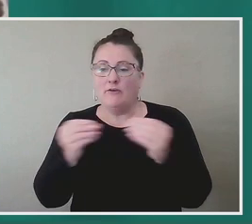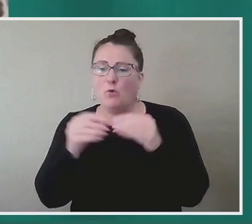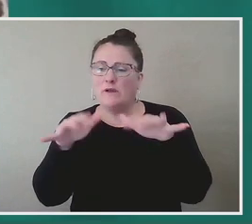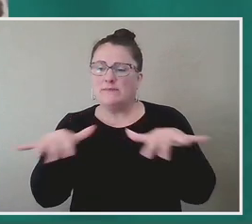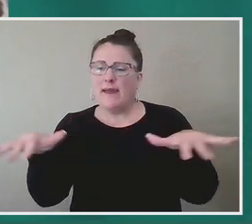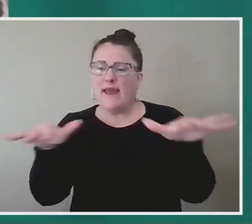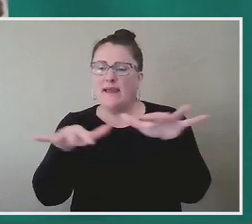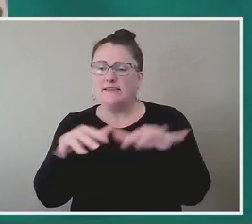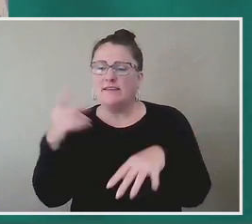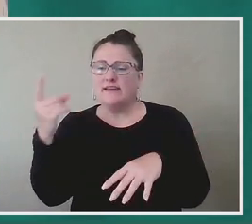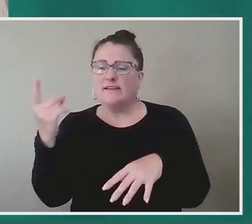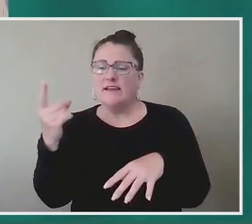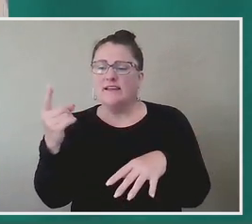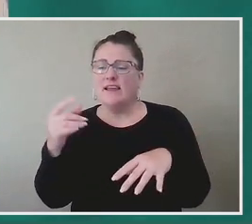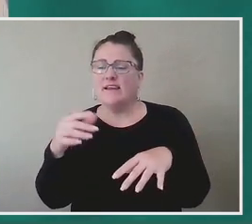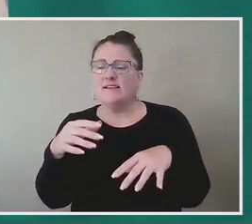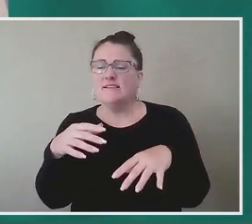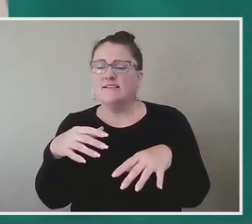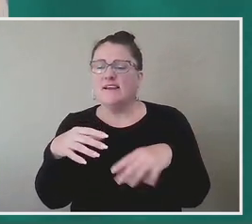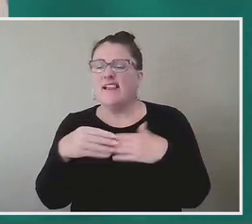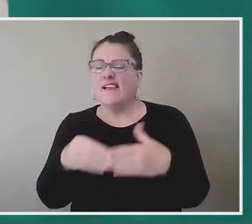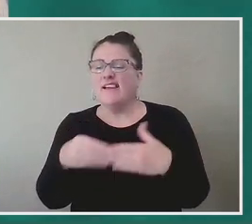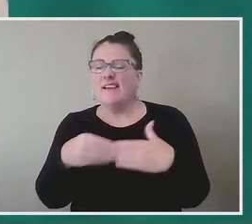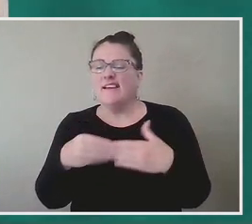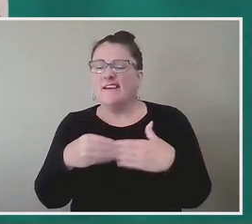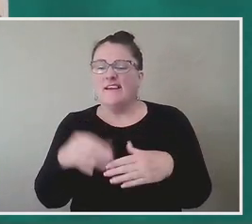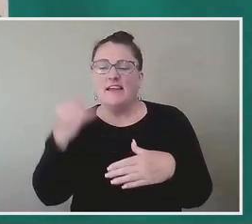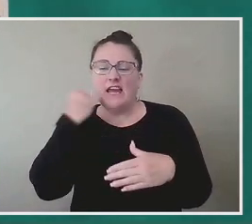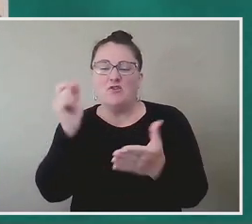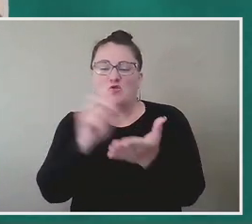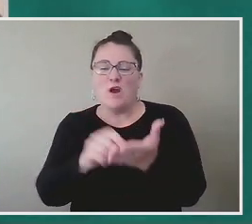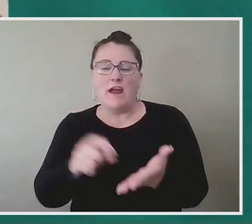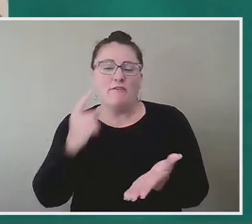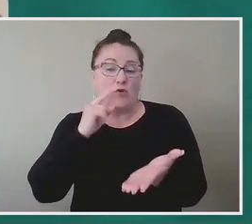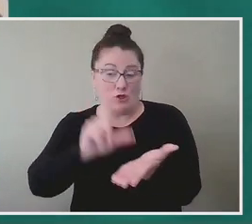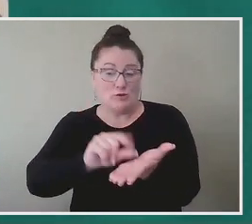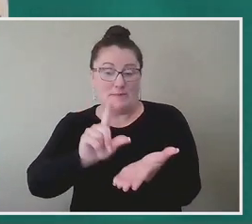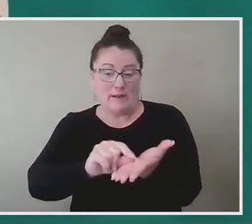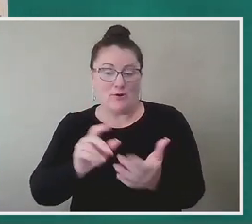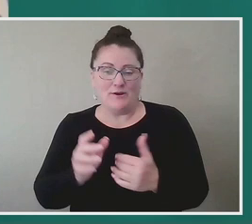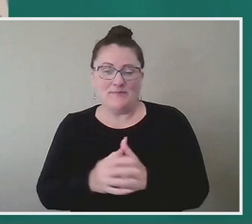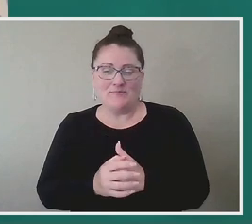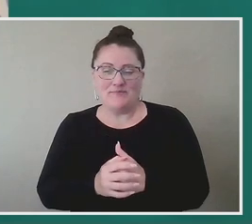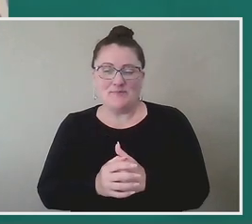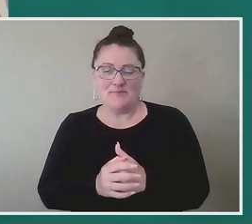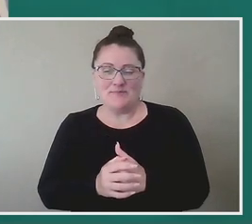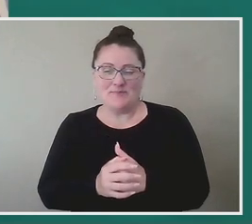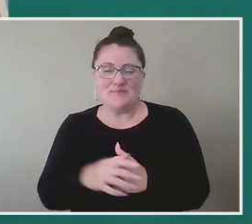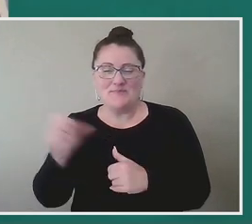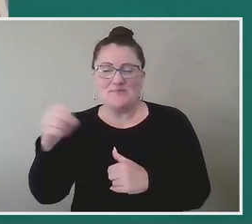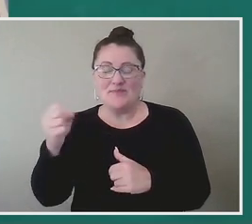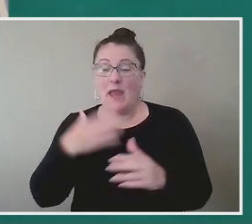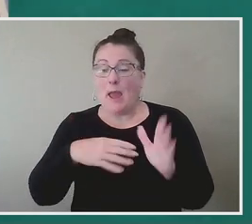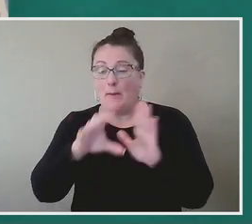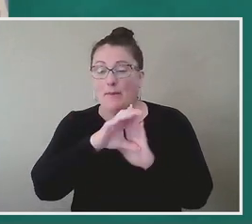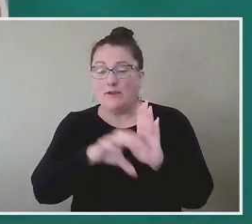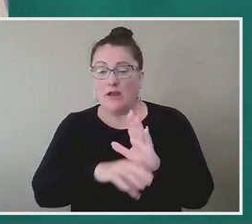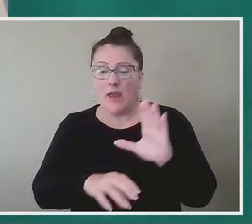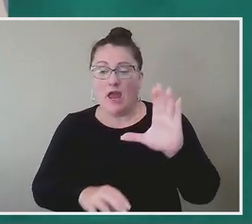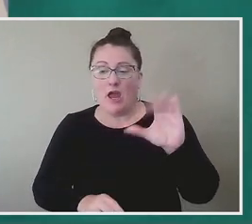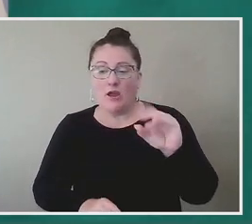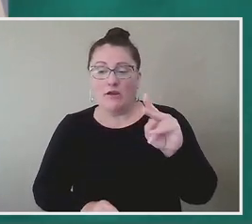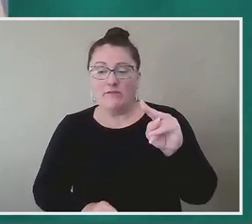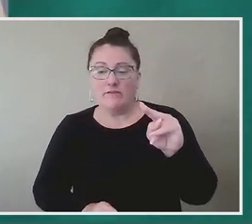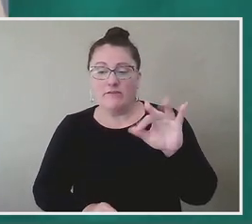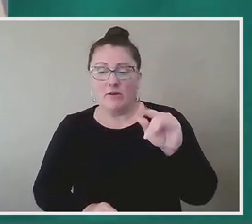who writes for a newspaper, but like when I remember when we were, uh, my chapter on the Confederate cemetery was adapted